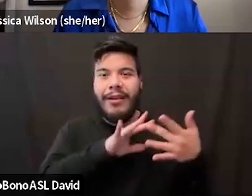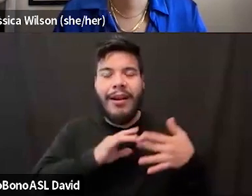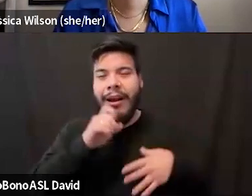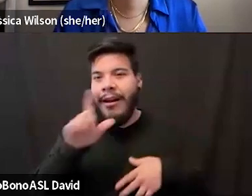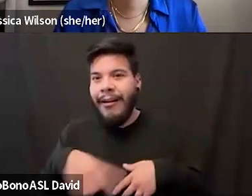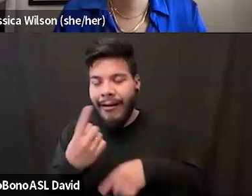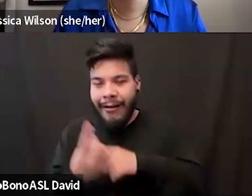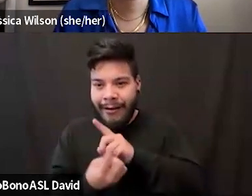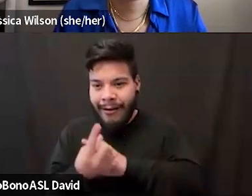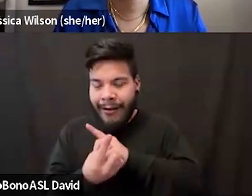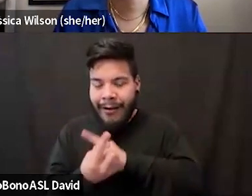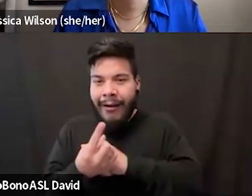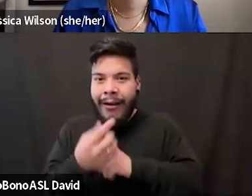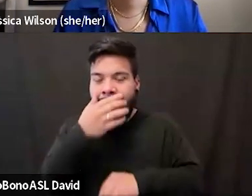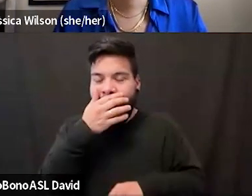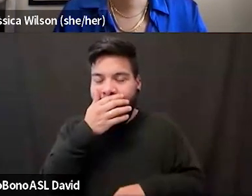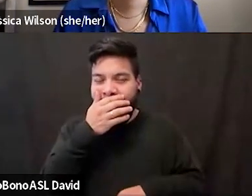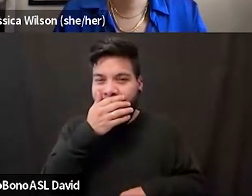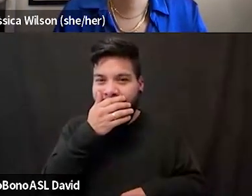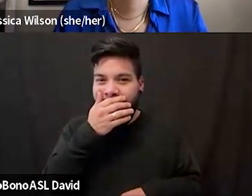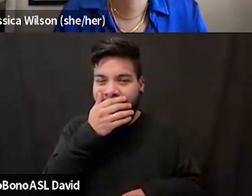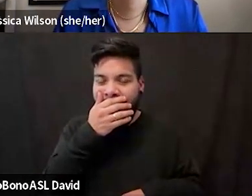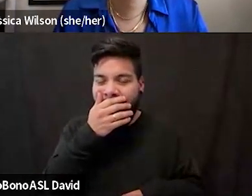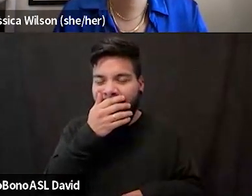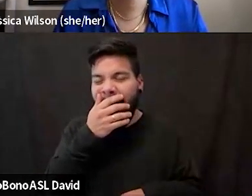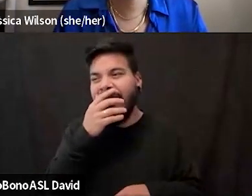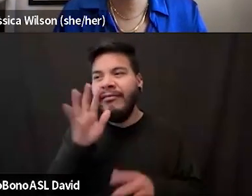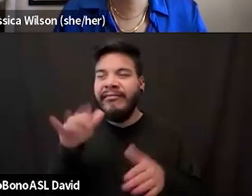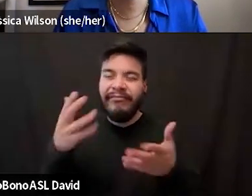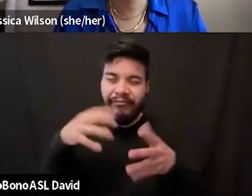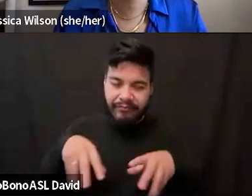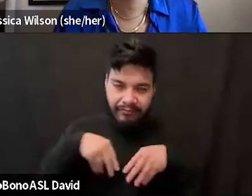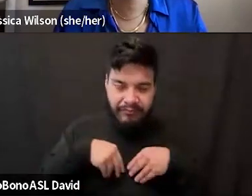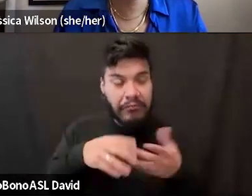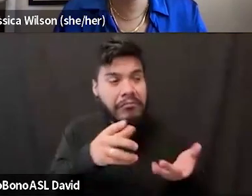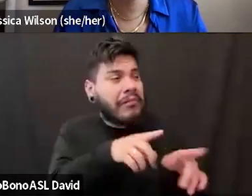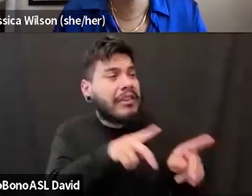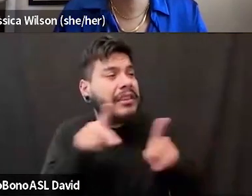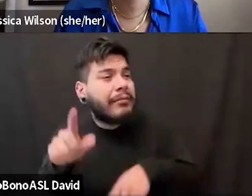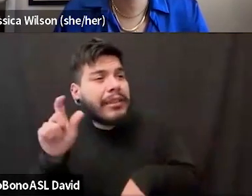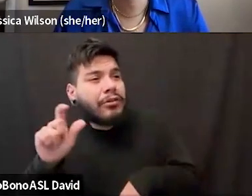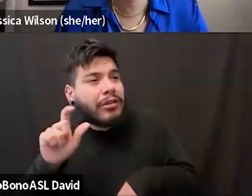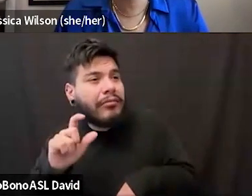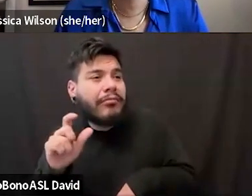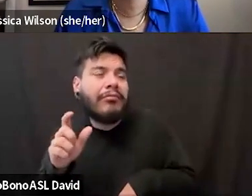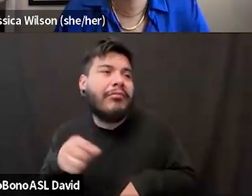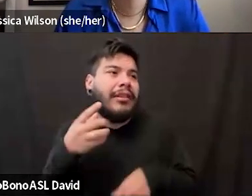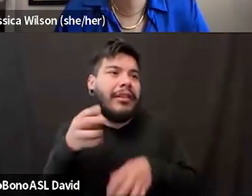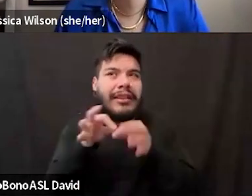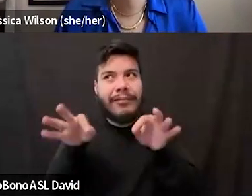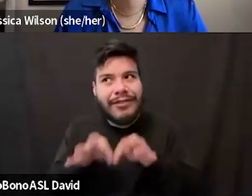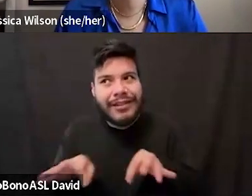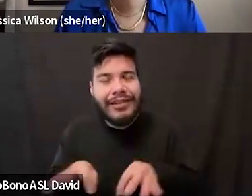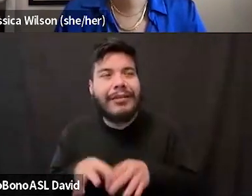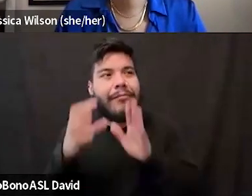work. So I said, yes, she told, my editor told me it would be the same as Instagram. would just be those captions and like writing paragraphs